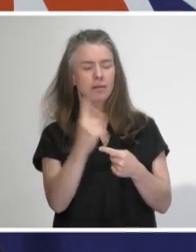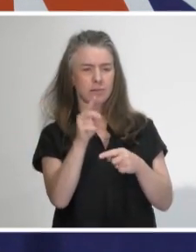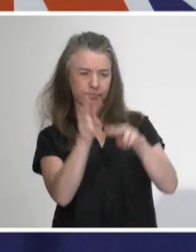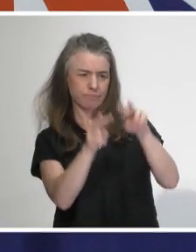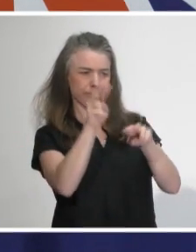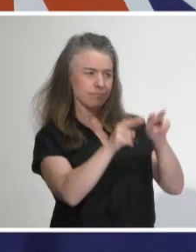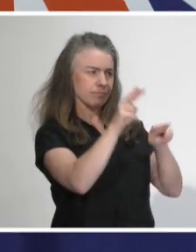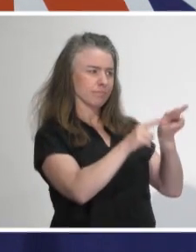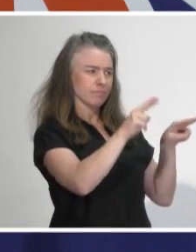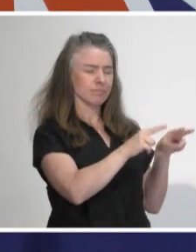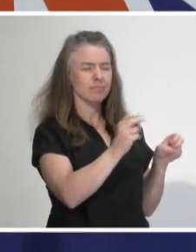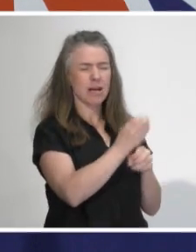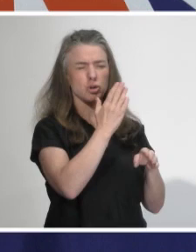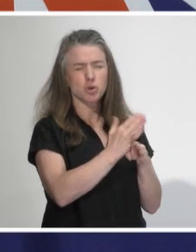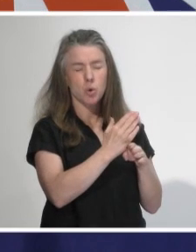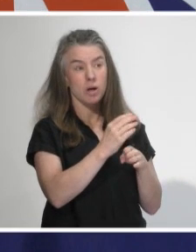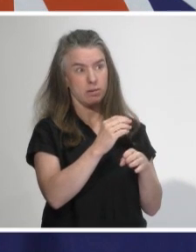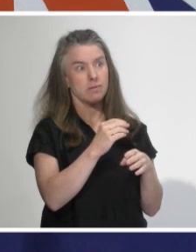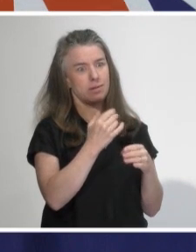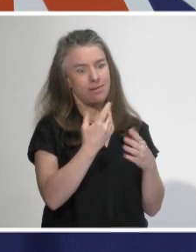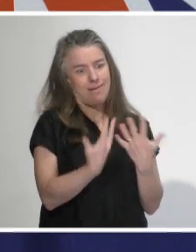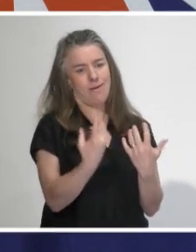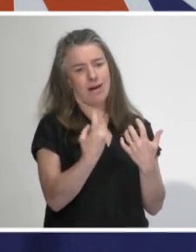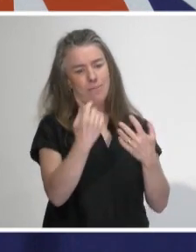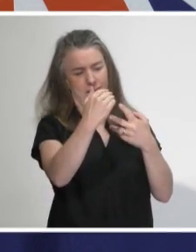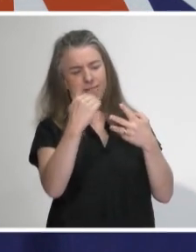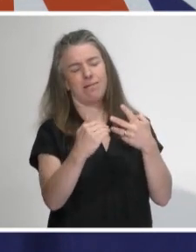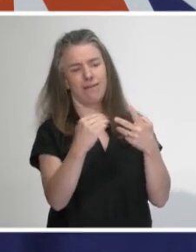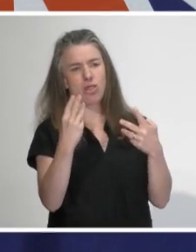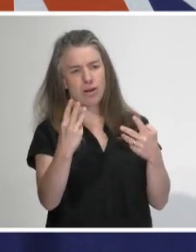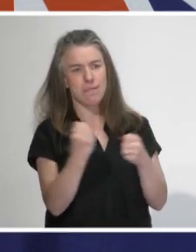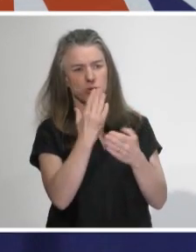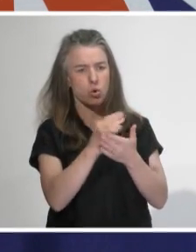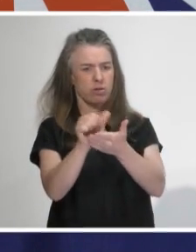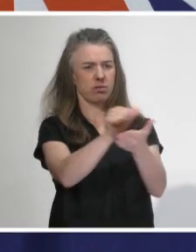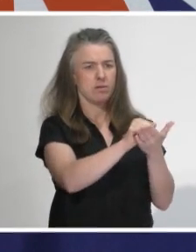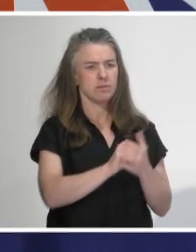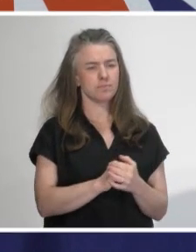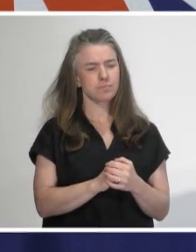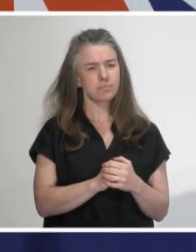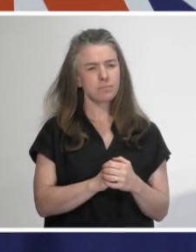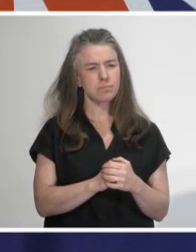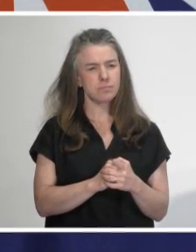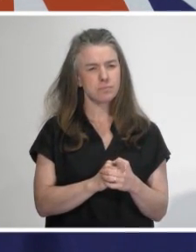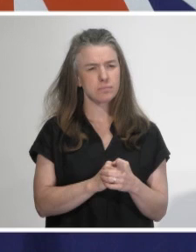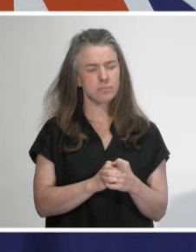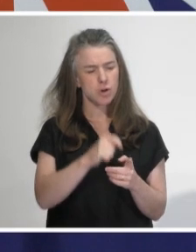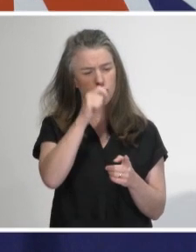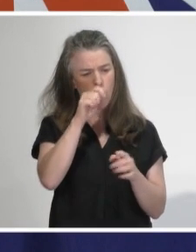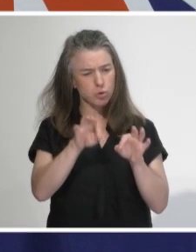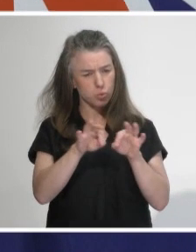as we contemplate moving down alert levels. How many of the deficiencies? The source of the Rosewood cluster is still unknown, correct?